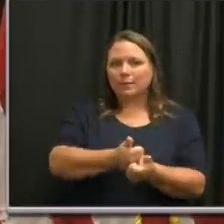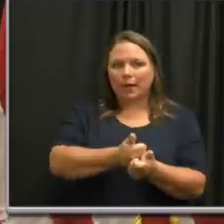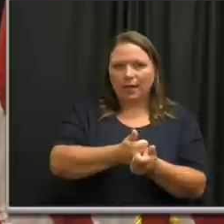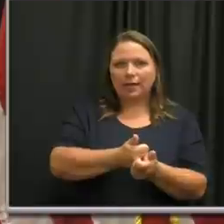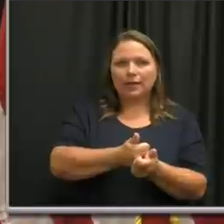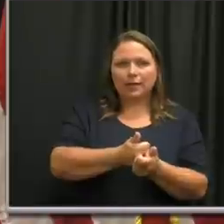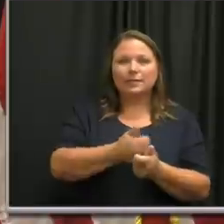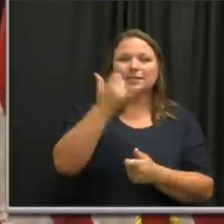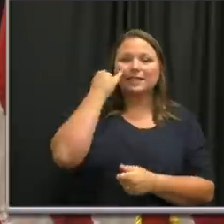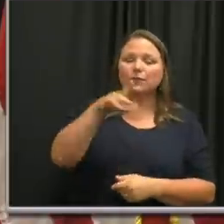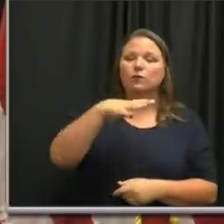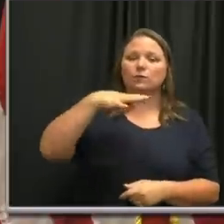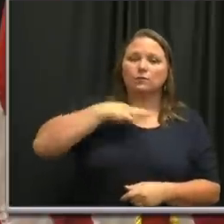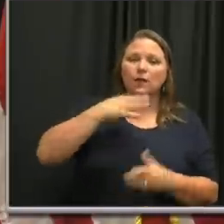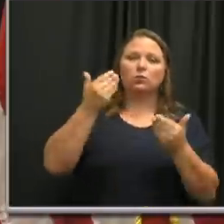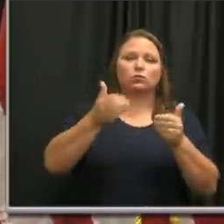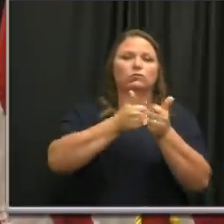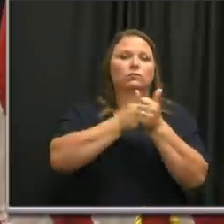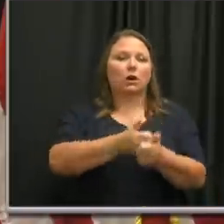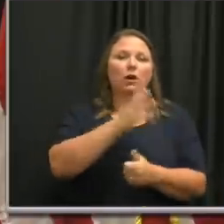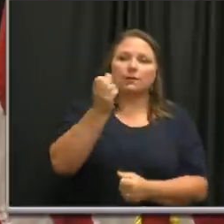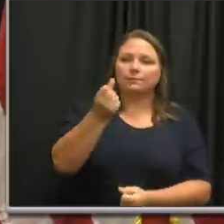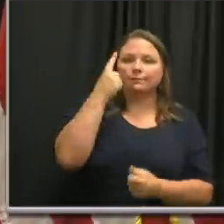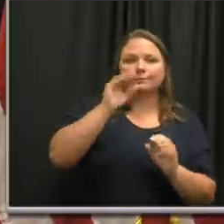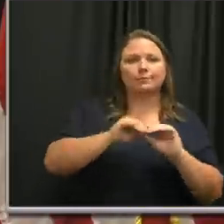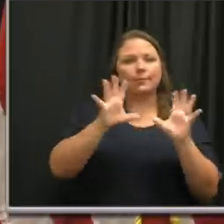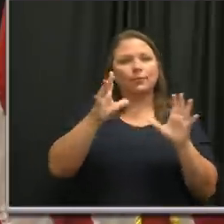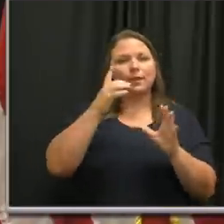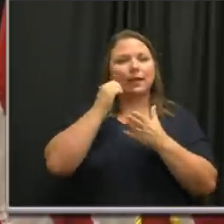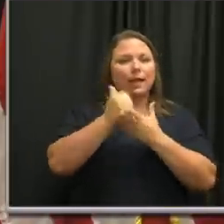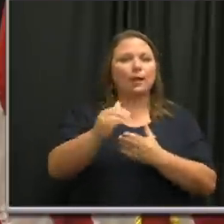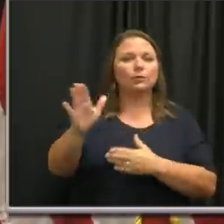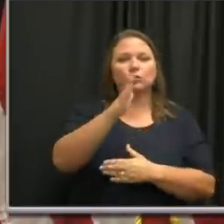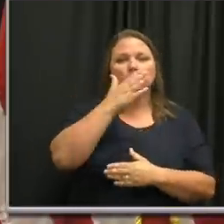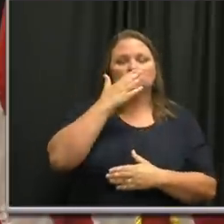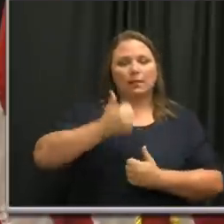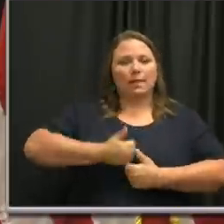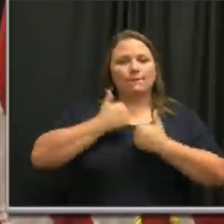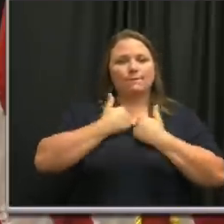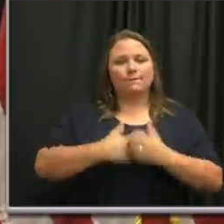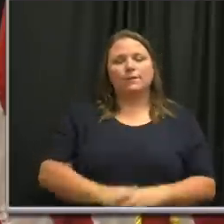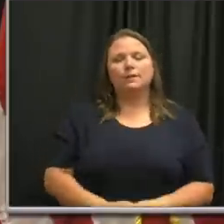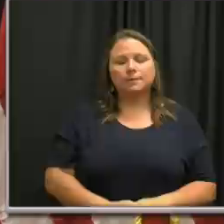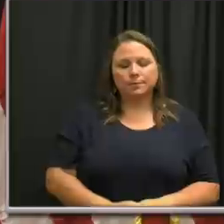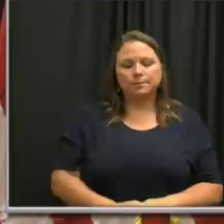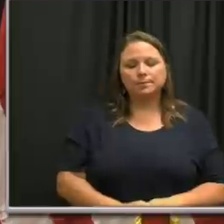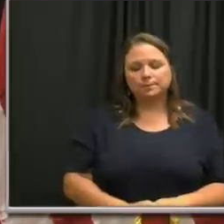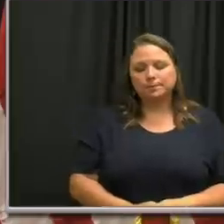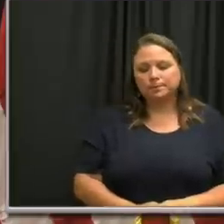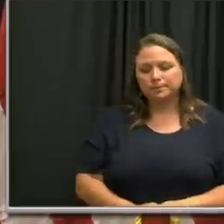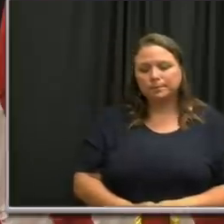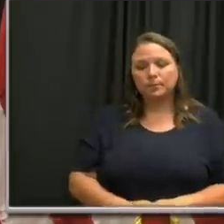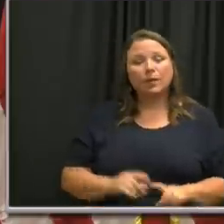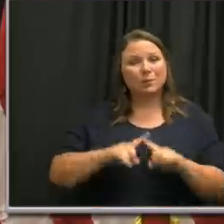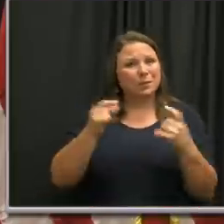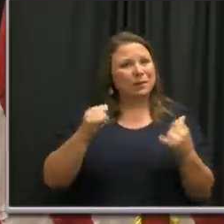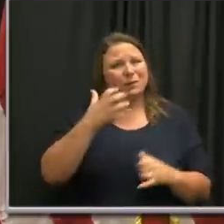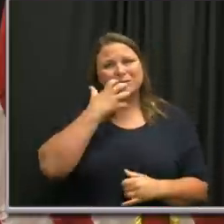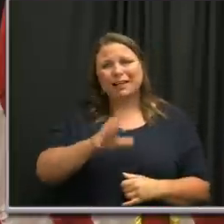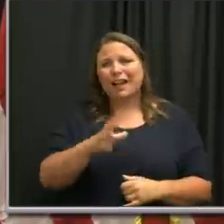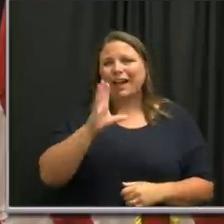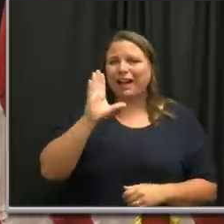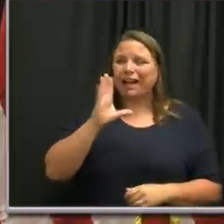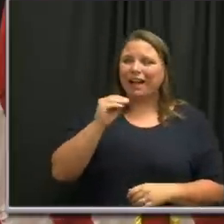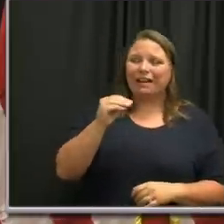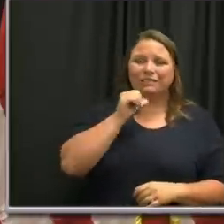have when you voluntarily comply and that you understand it is in your interest. However, it is a hot weather and it's a pain.